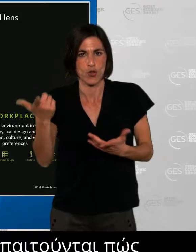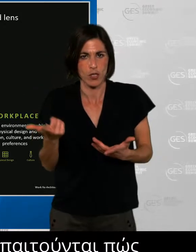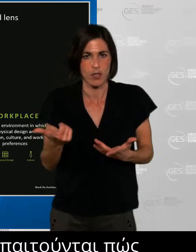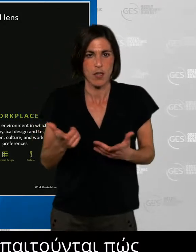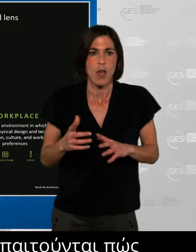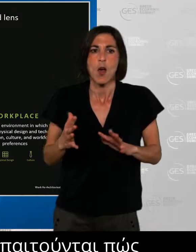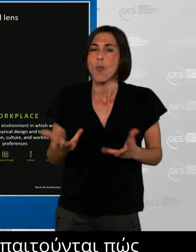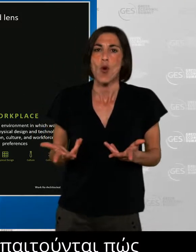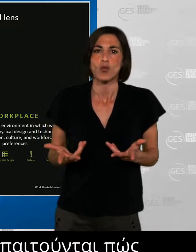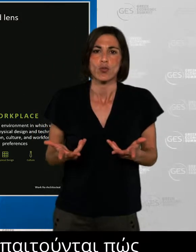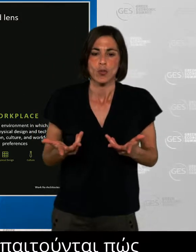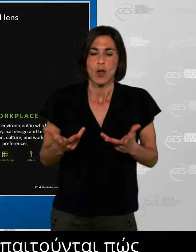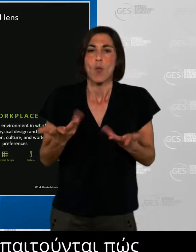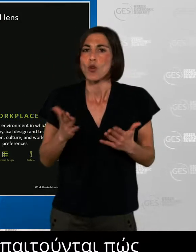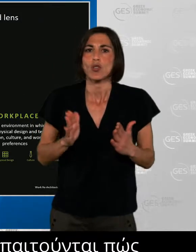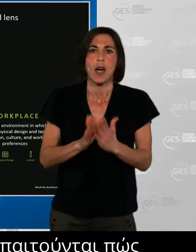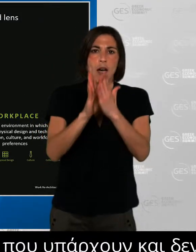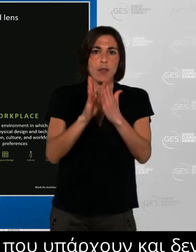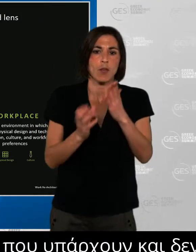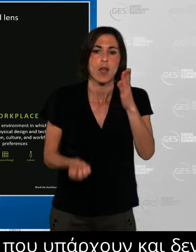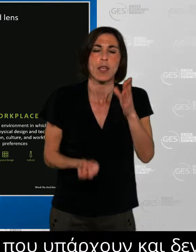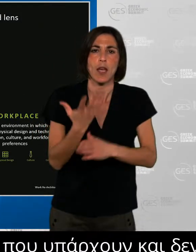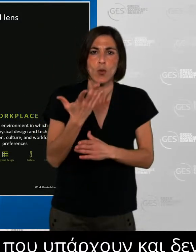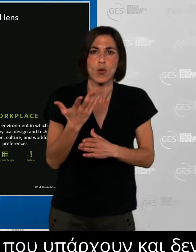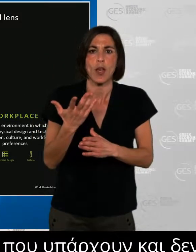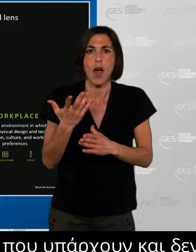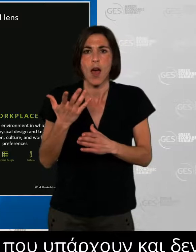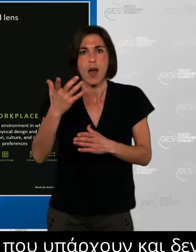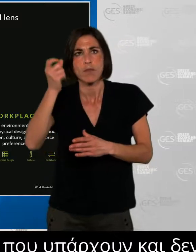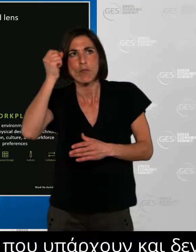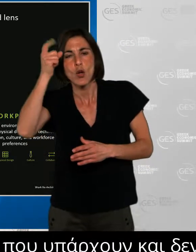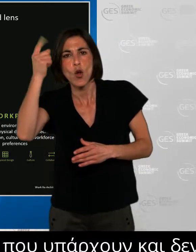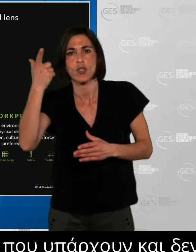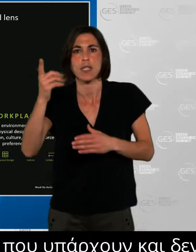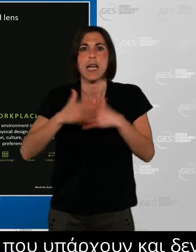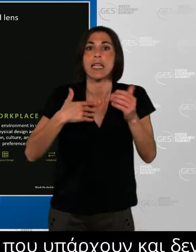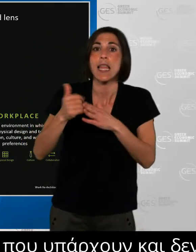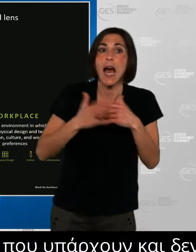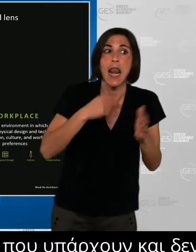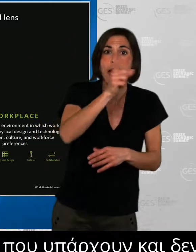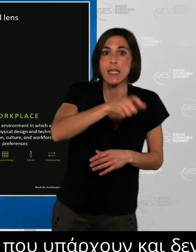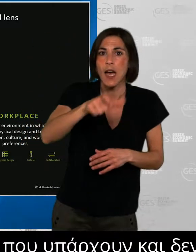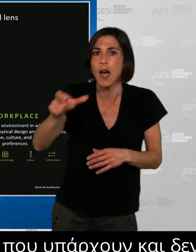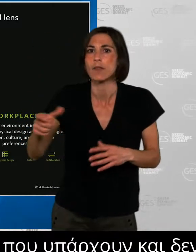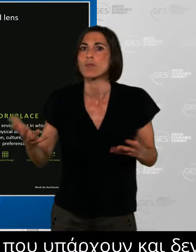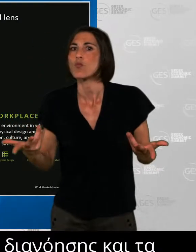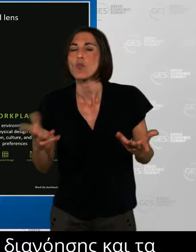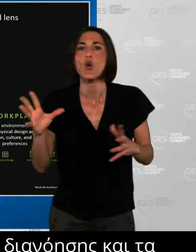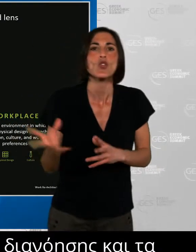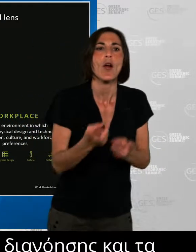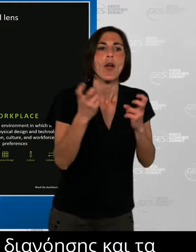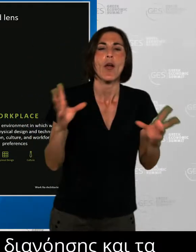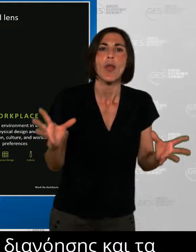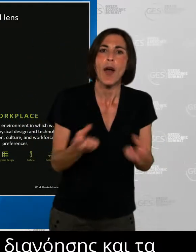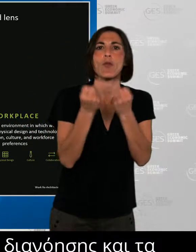new talent models and actually looking for talent in different ways? Applying sort of an ecosystem view to access the